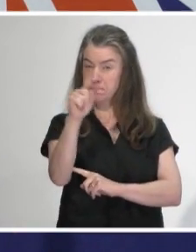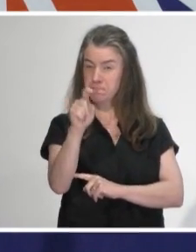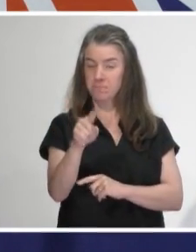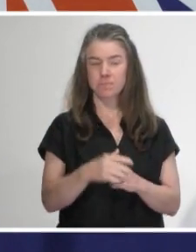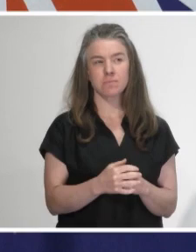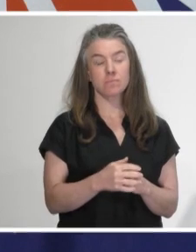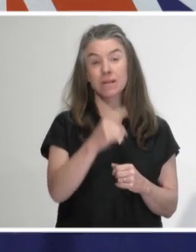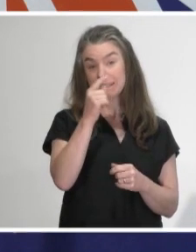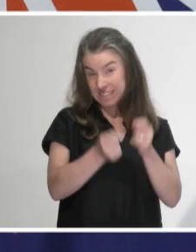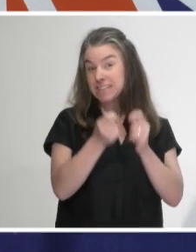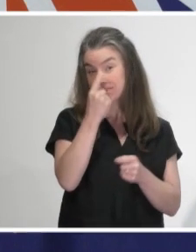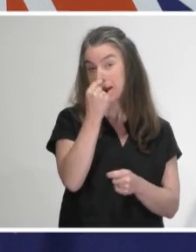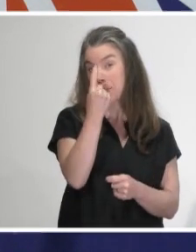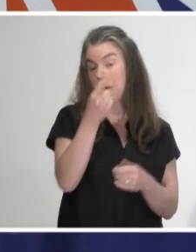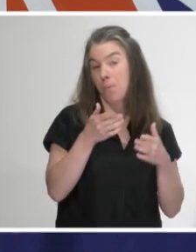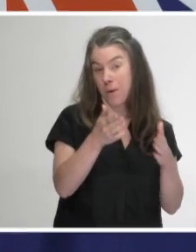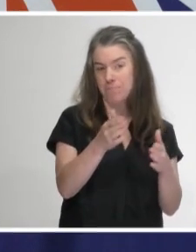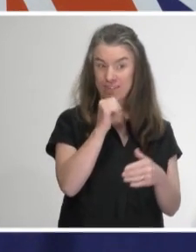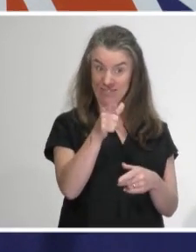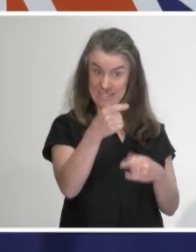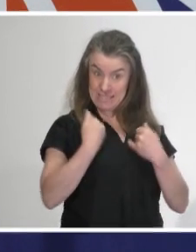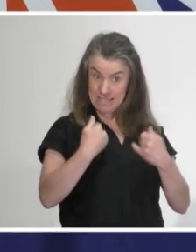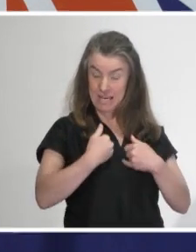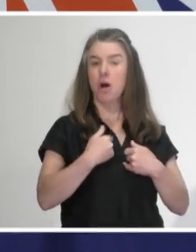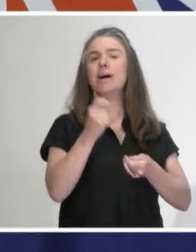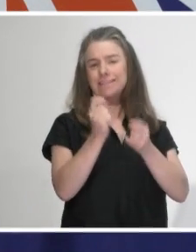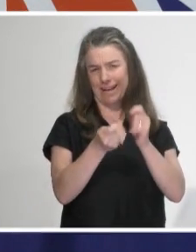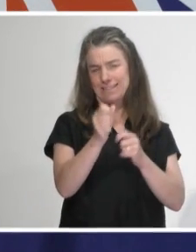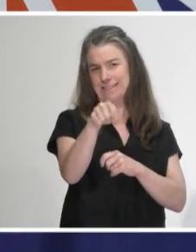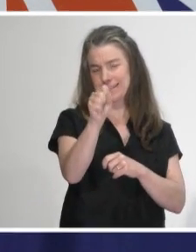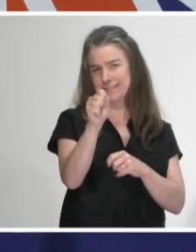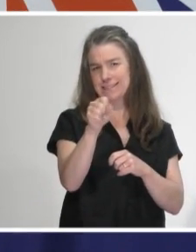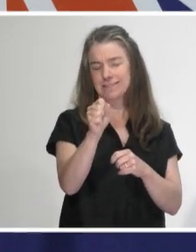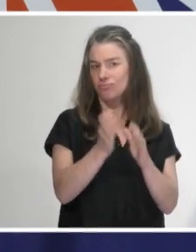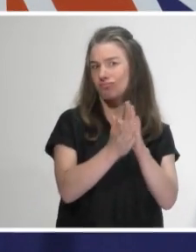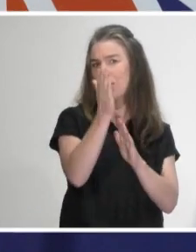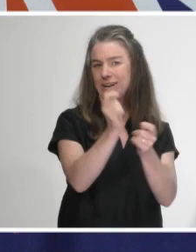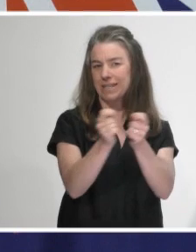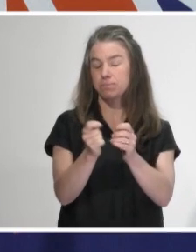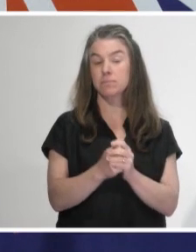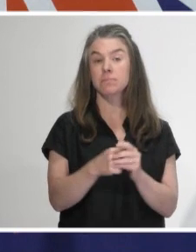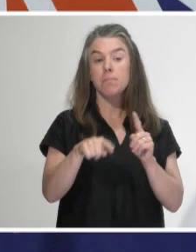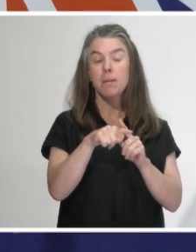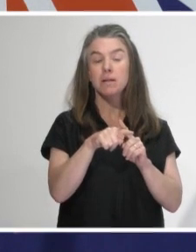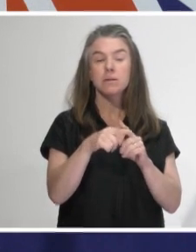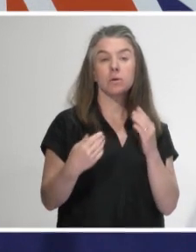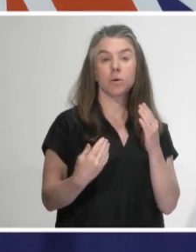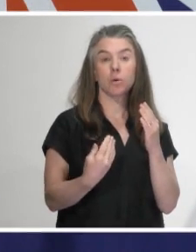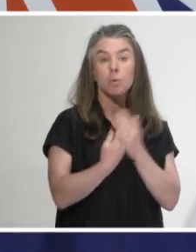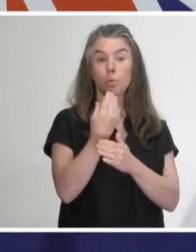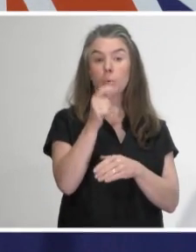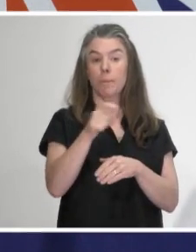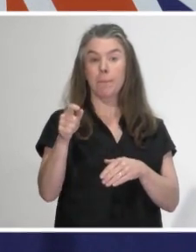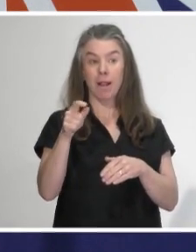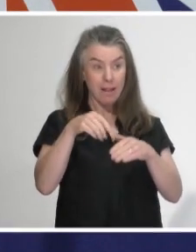a number of things you can do, particularly if anyone's symptomatic. So yes, test anyone symptomatic. And all new residents are required to go into a